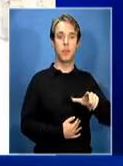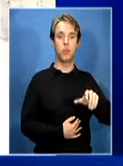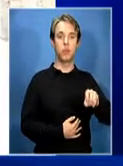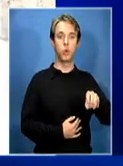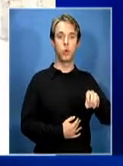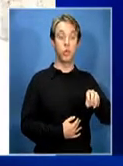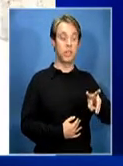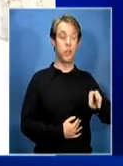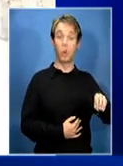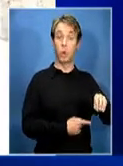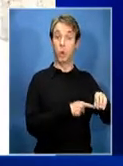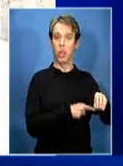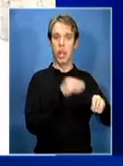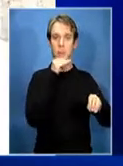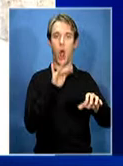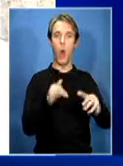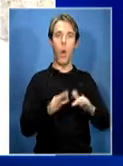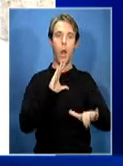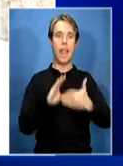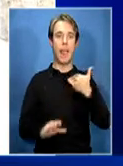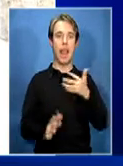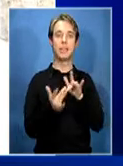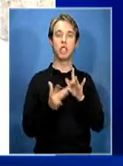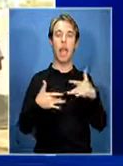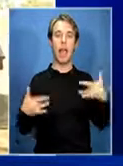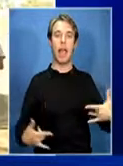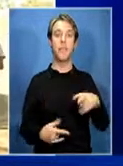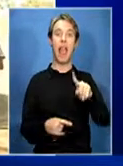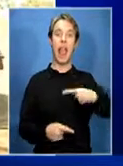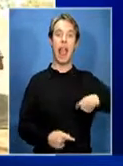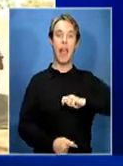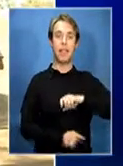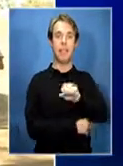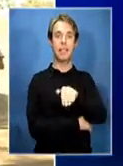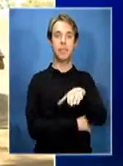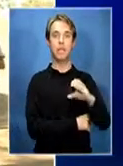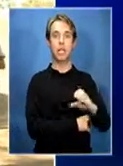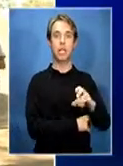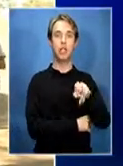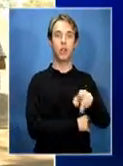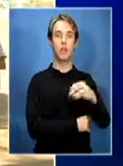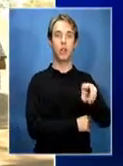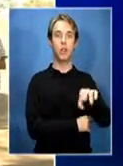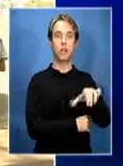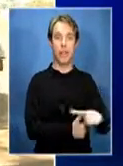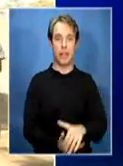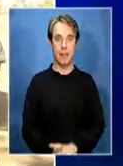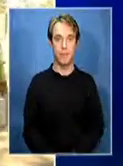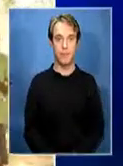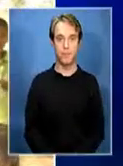or email touchinglives at sabc.co.za. Next question! the end